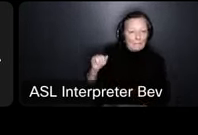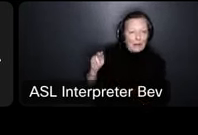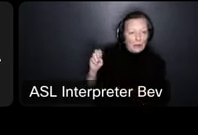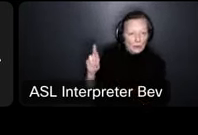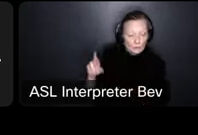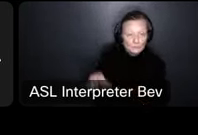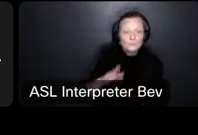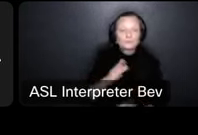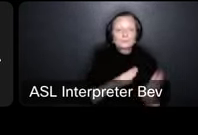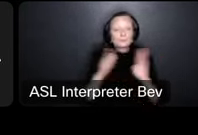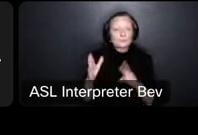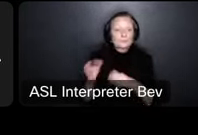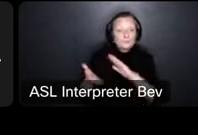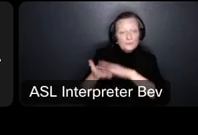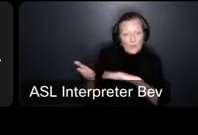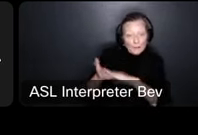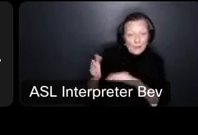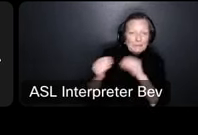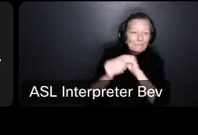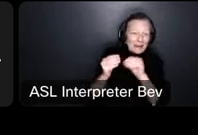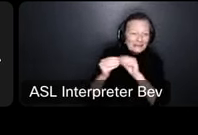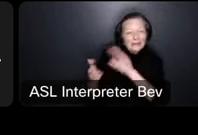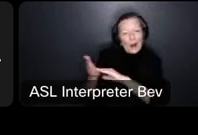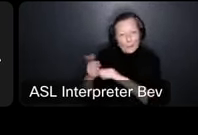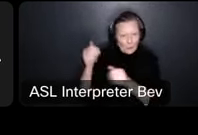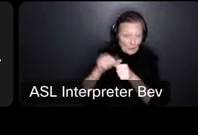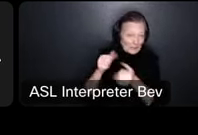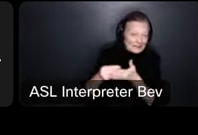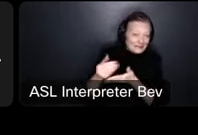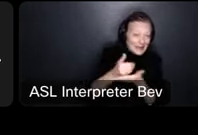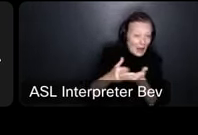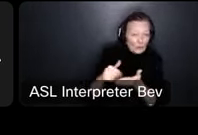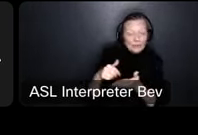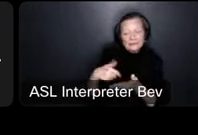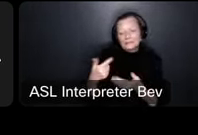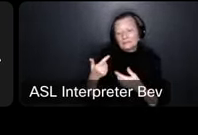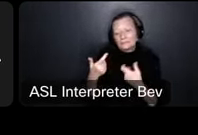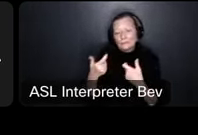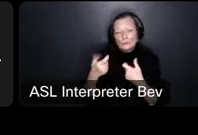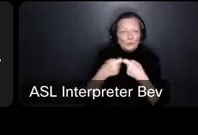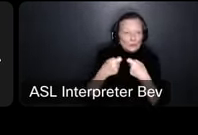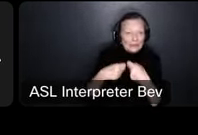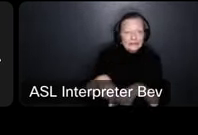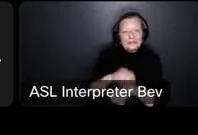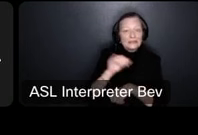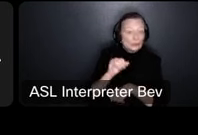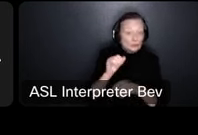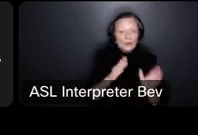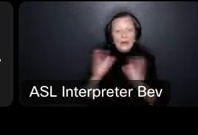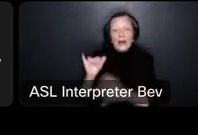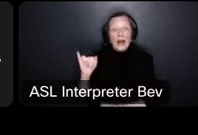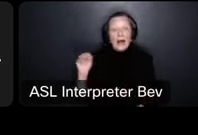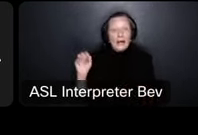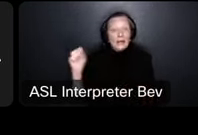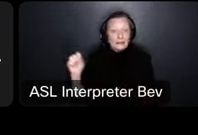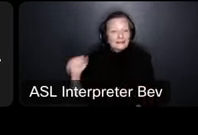you have the ins tax rate remember maintenance operation is salaries utilities insurance and then you have the ins tax rate that is funding bonds and